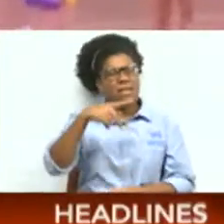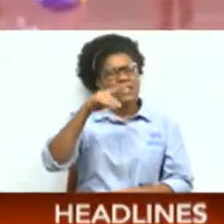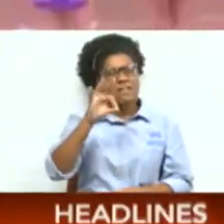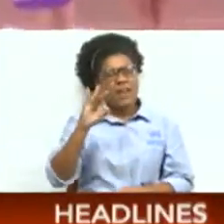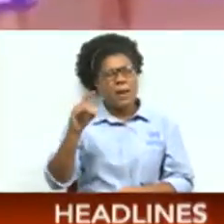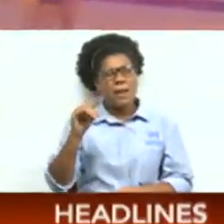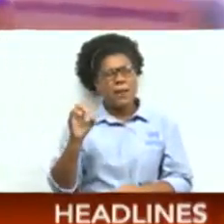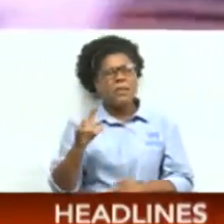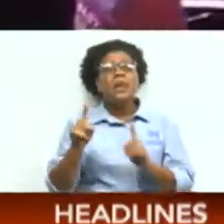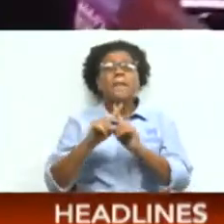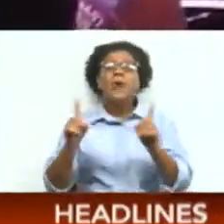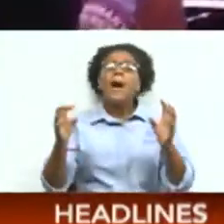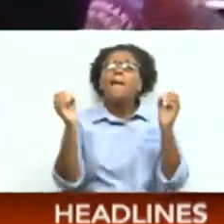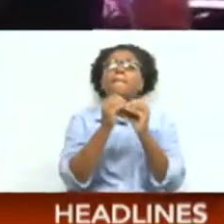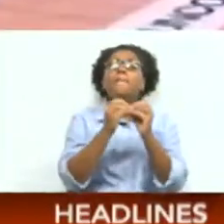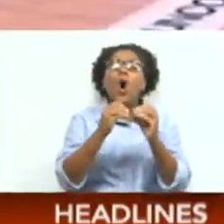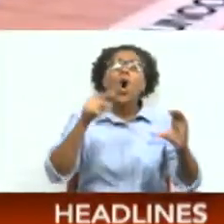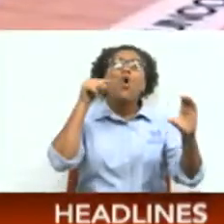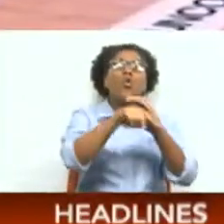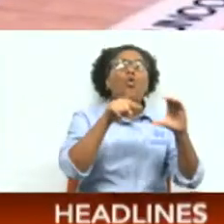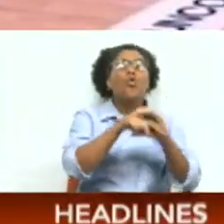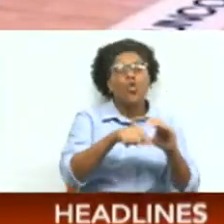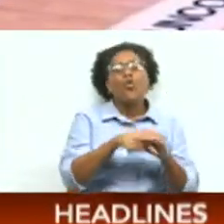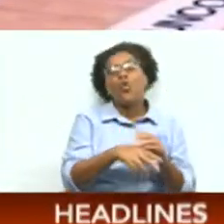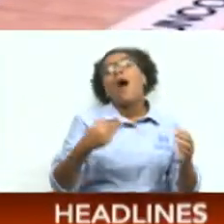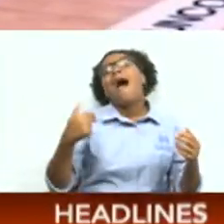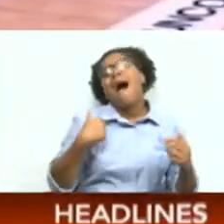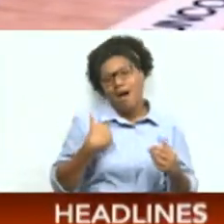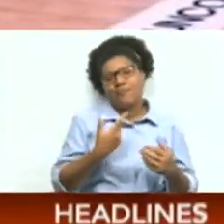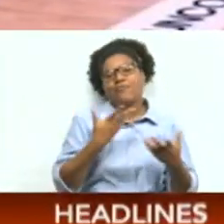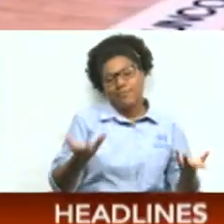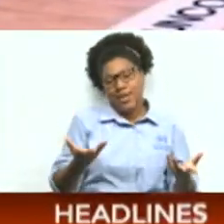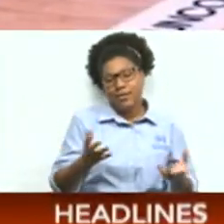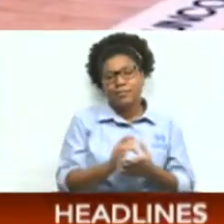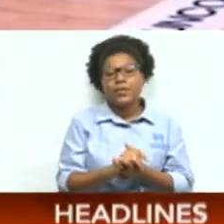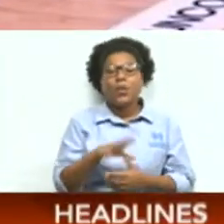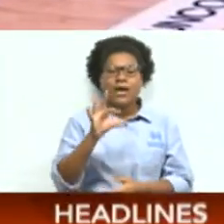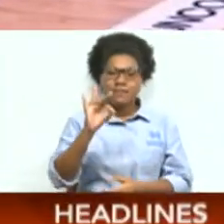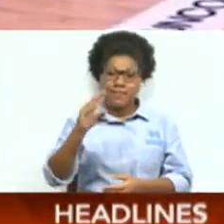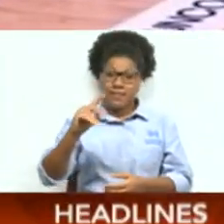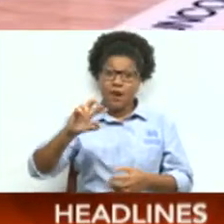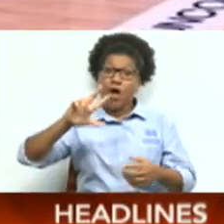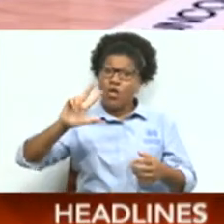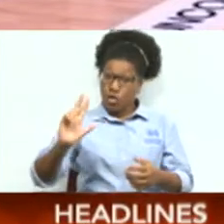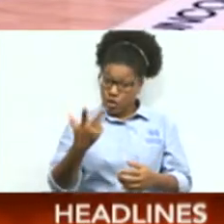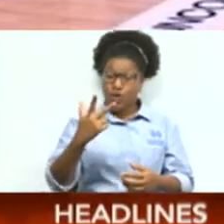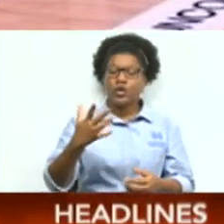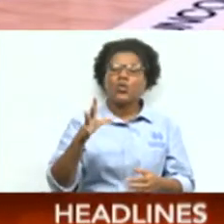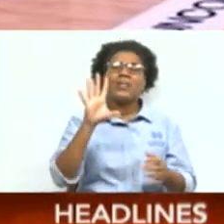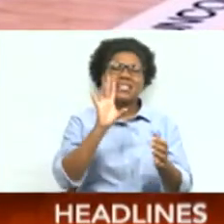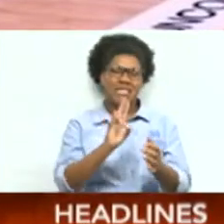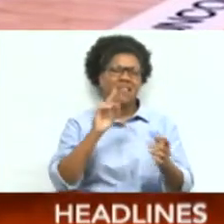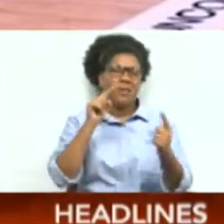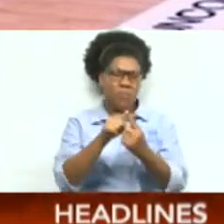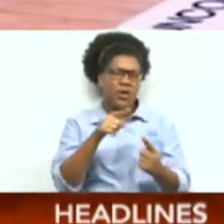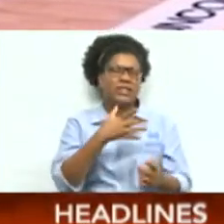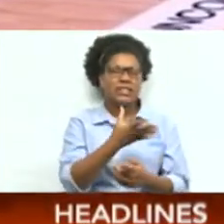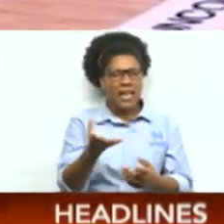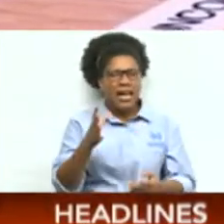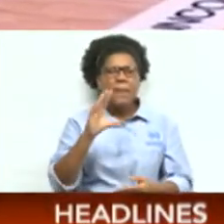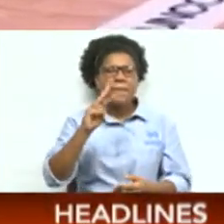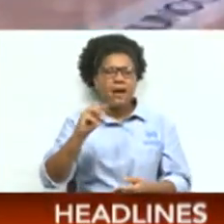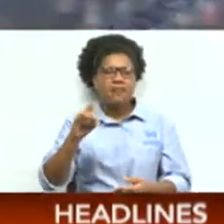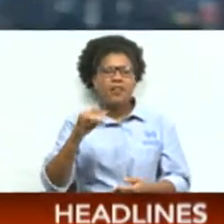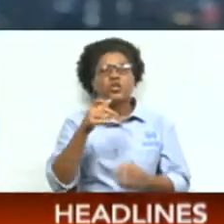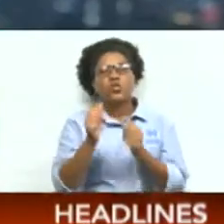goal difference of plus-11 to minus-8, while the Fever placed third with seven points and Mavericks fourth with four